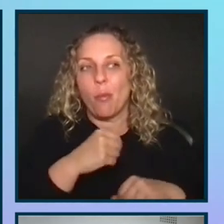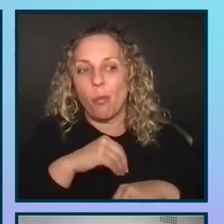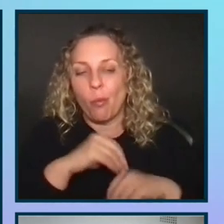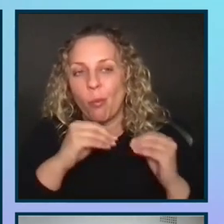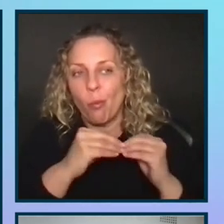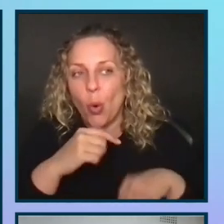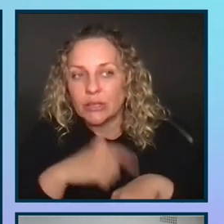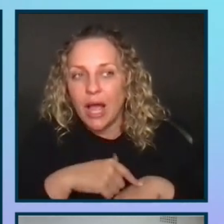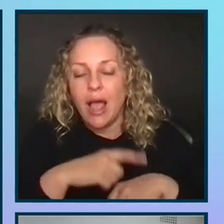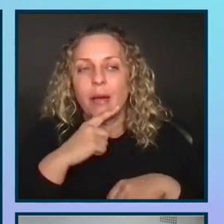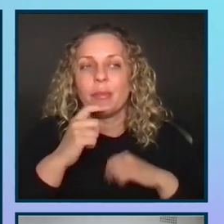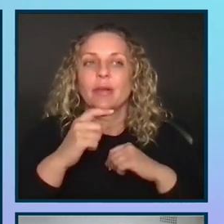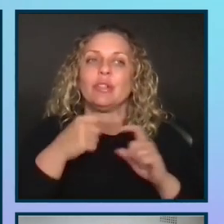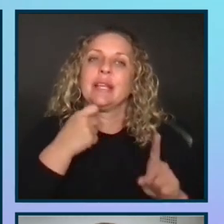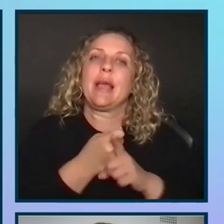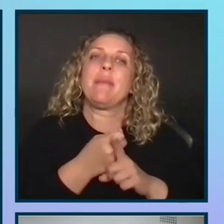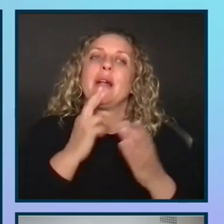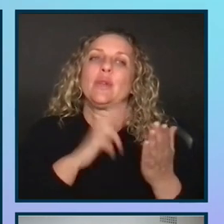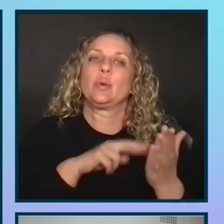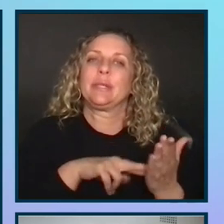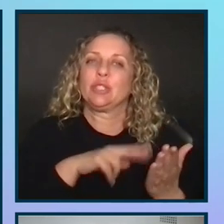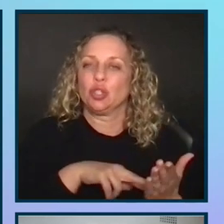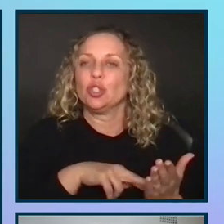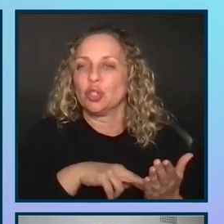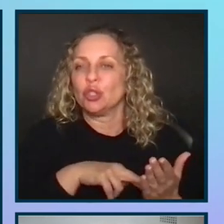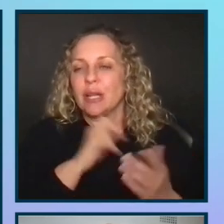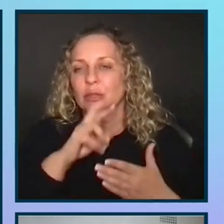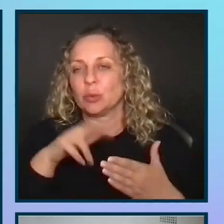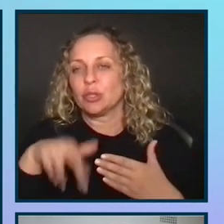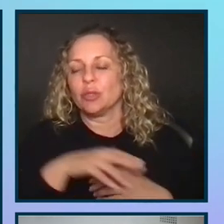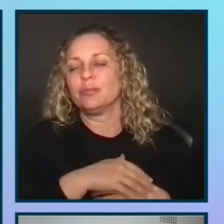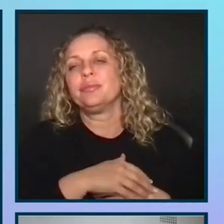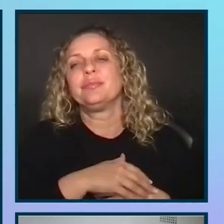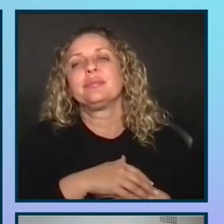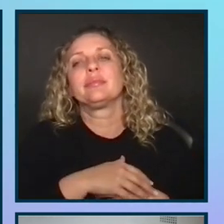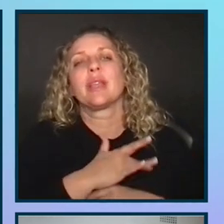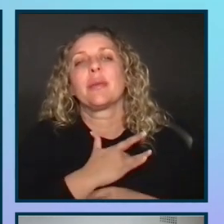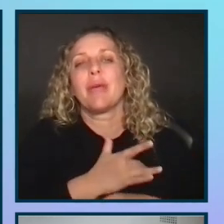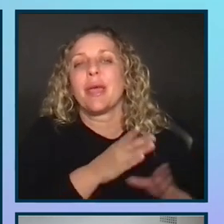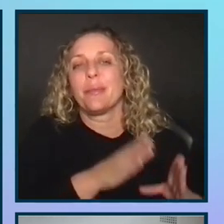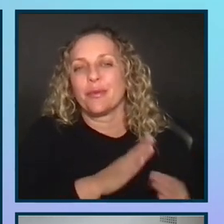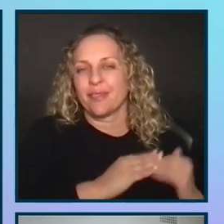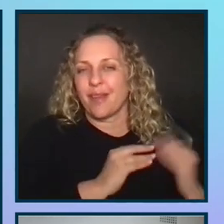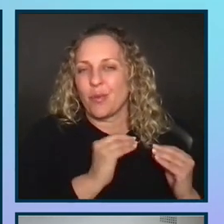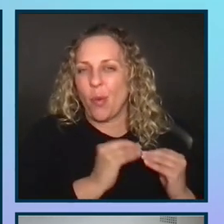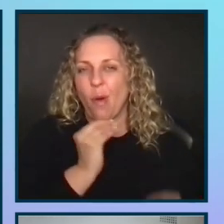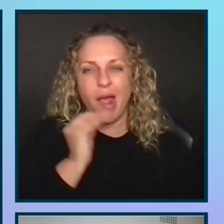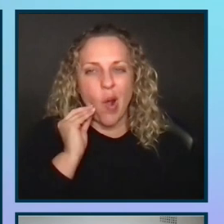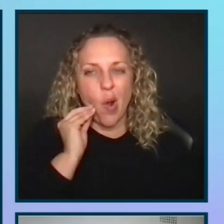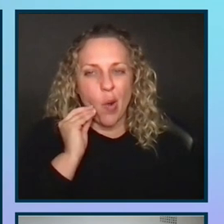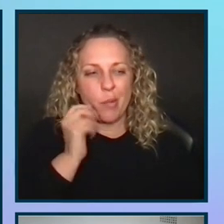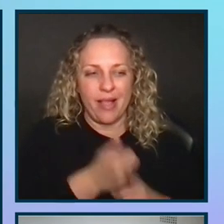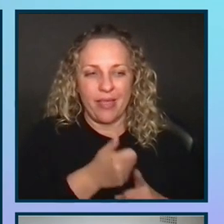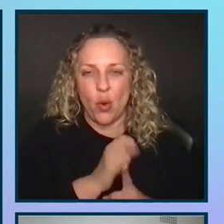research findings as a result. And also a person is more likely to feel comfortable at home and within their own